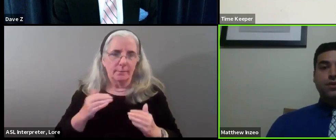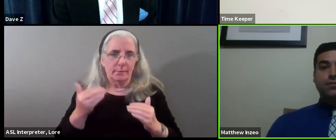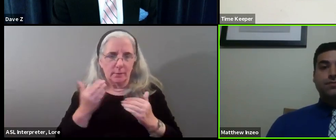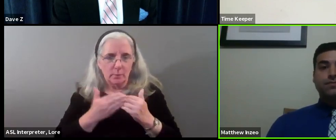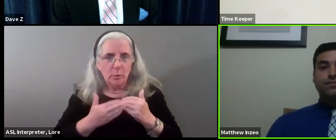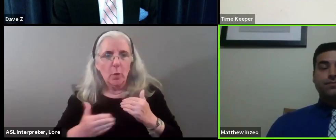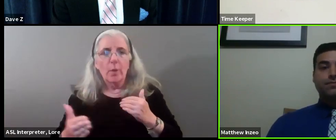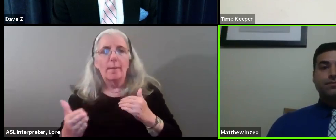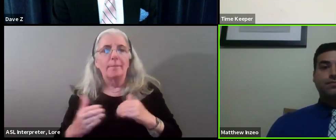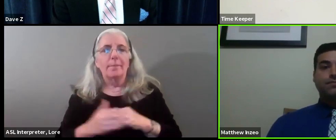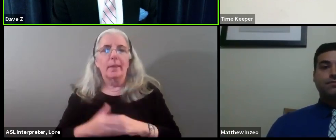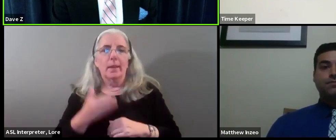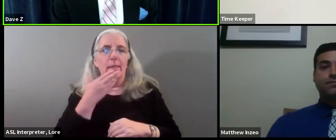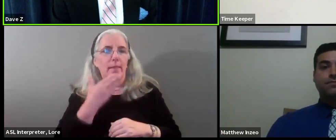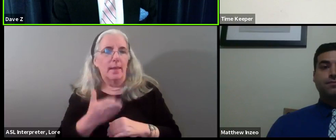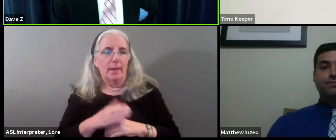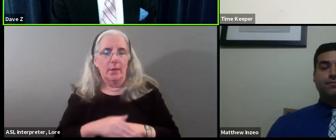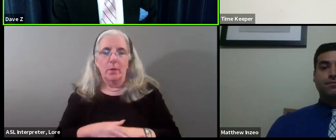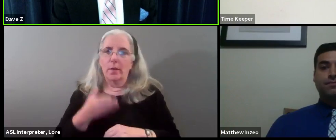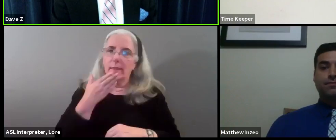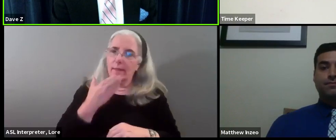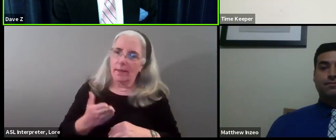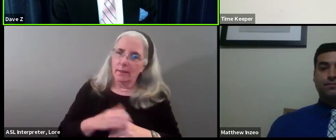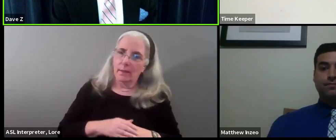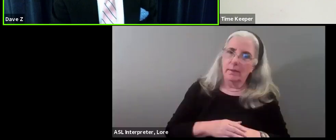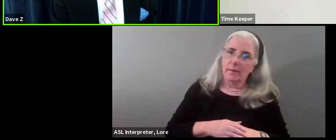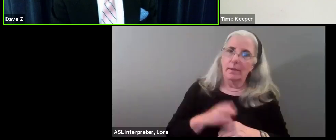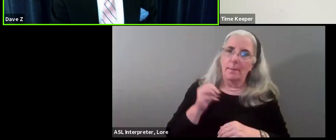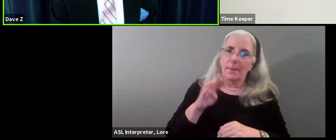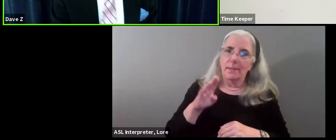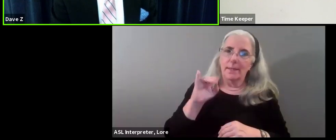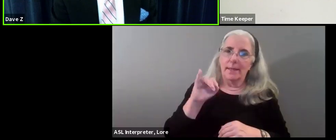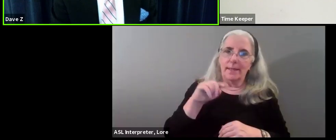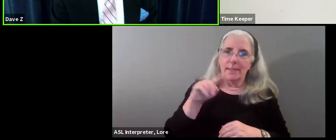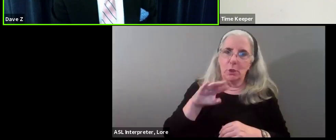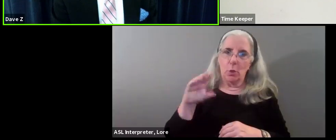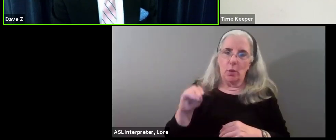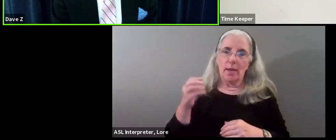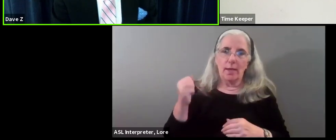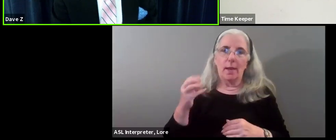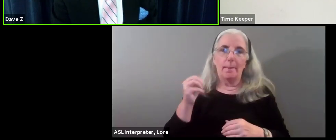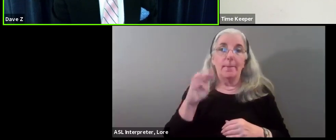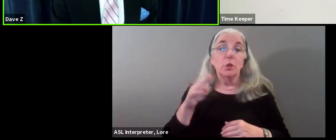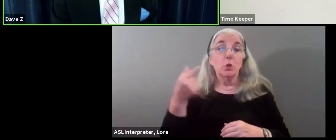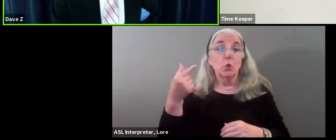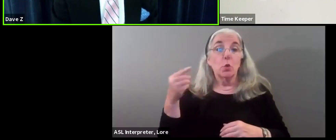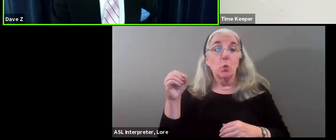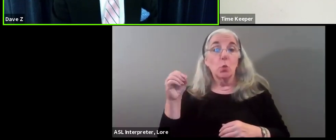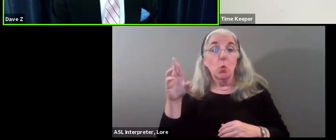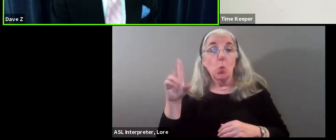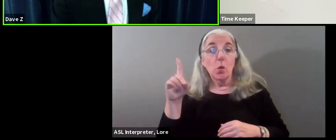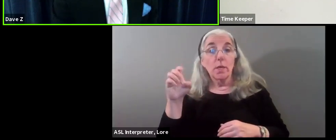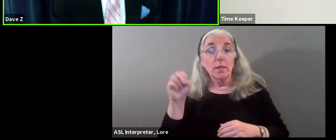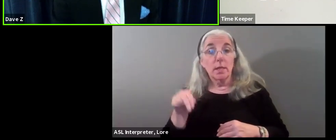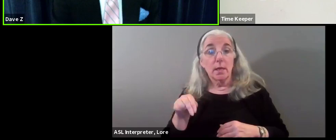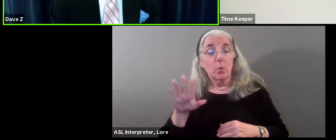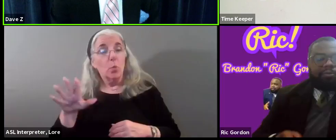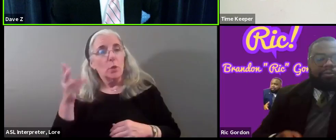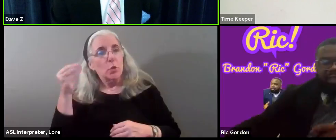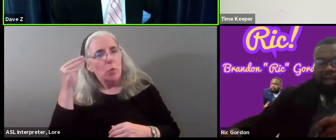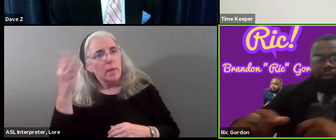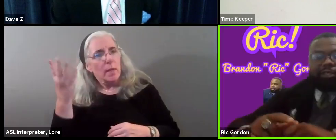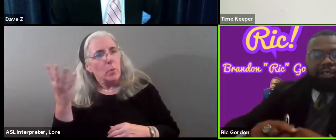Thank you, sir. Thank you for your thoughts, Mr. Inzio. We move now to Mr. Gordon. Mr. Gordon, your thoughts, please.